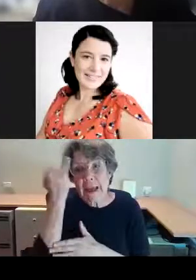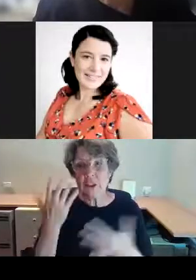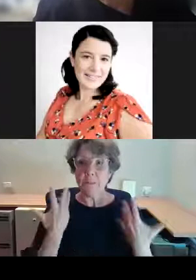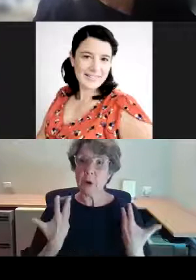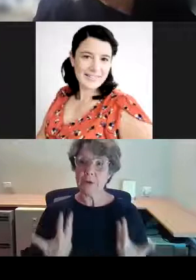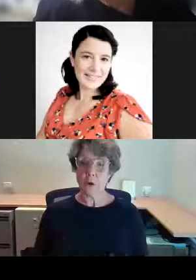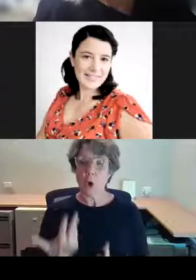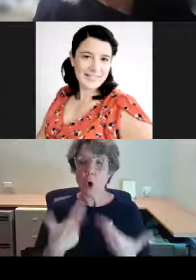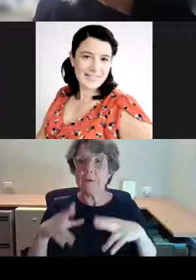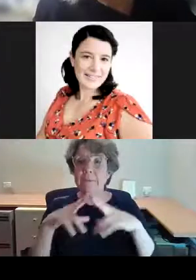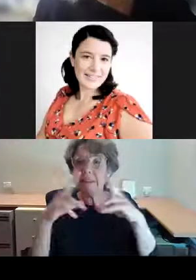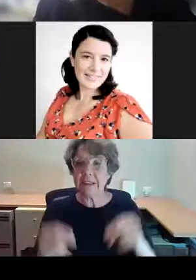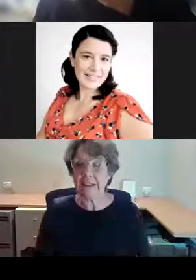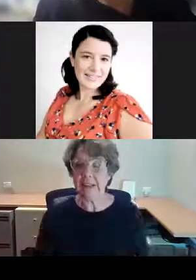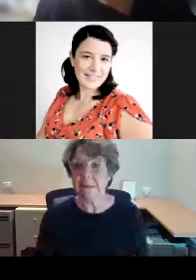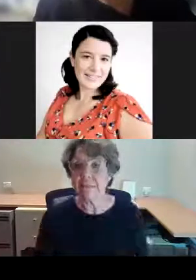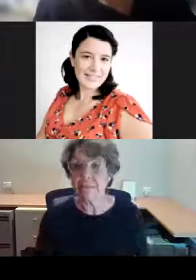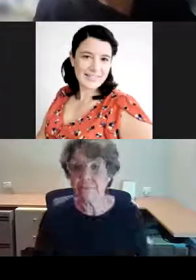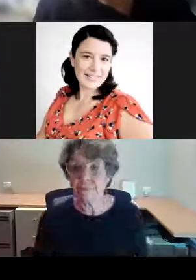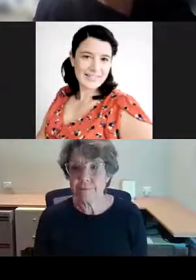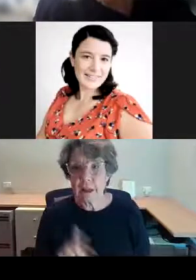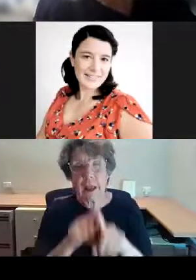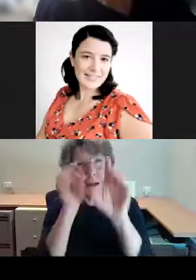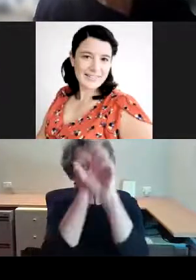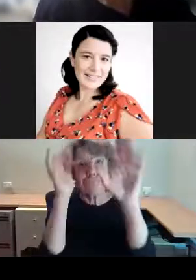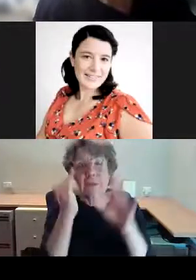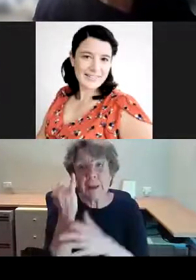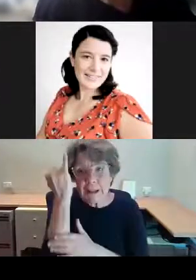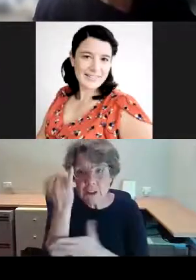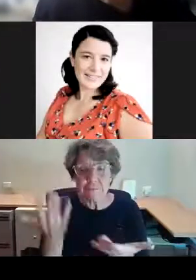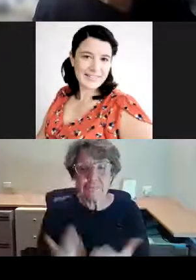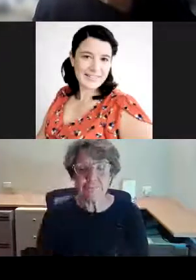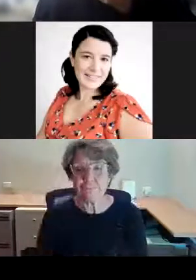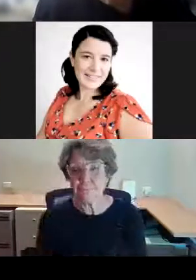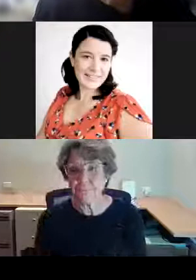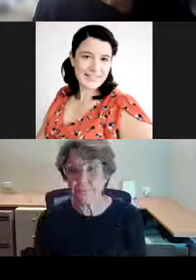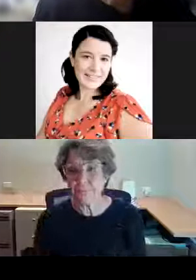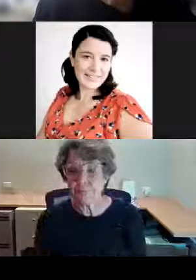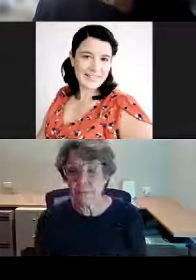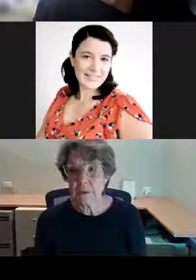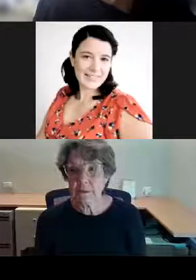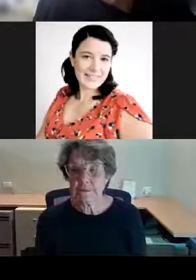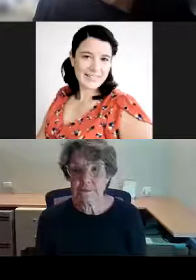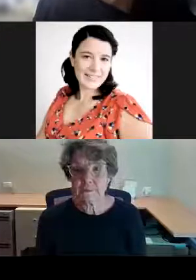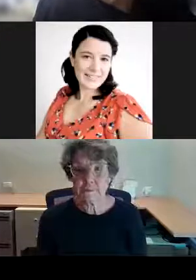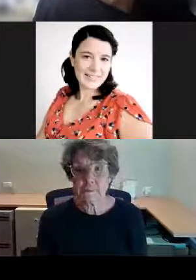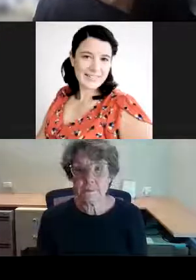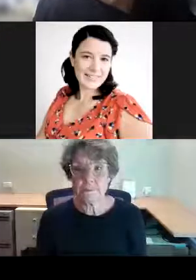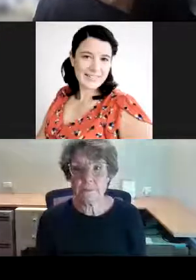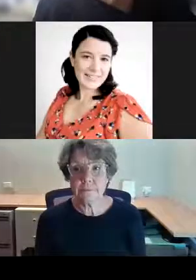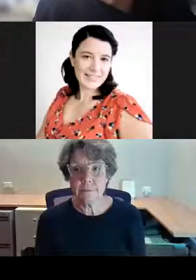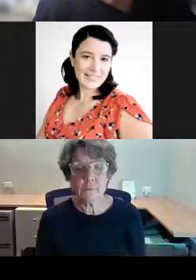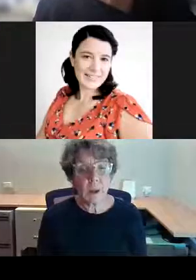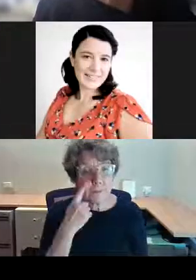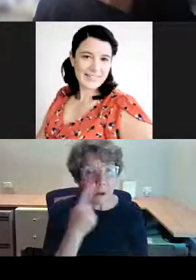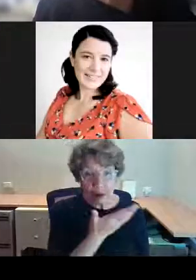same way that Ecturia was imagined for the Romans. But we see these figures